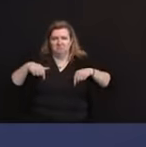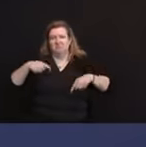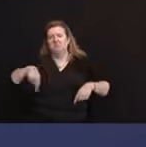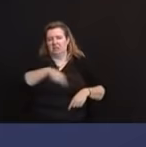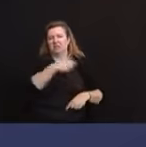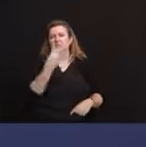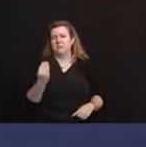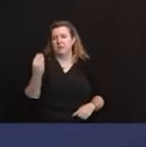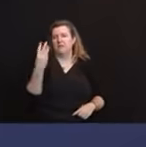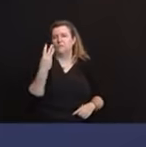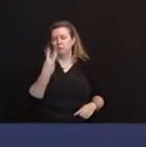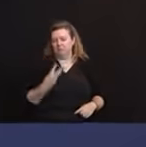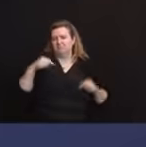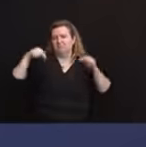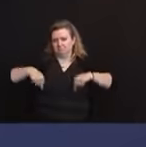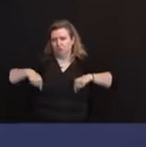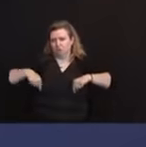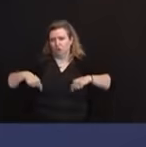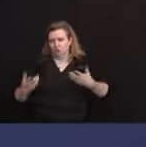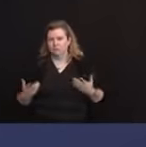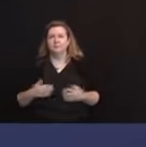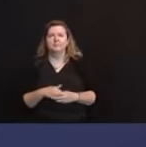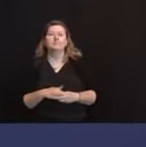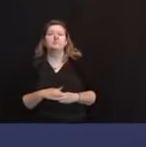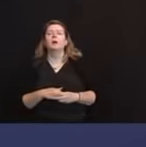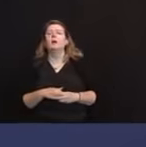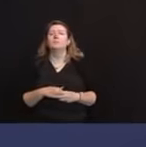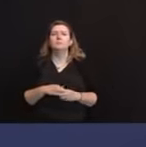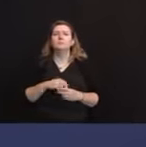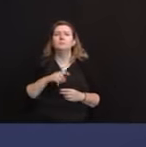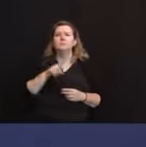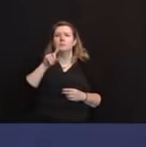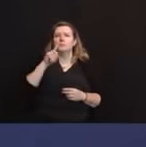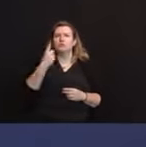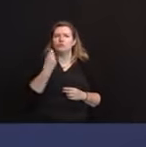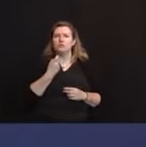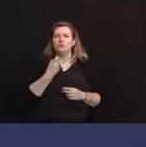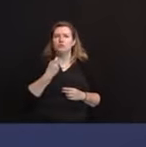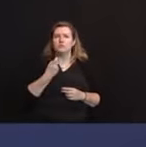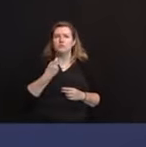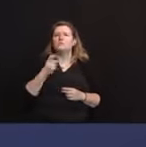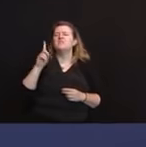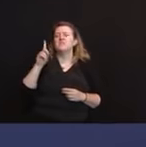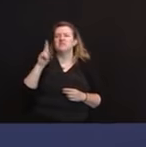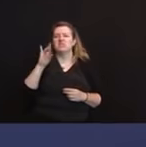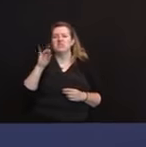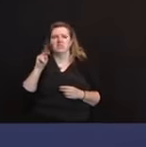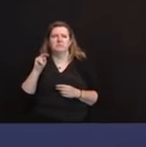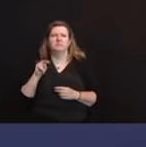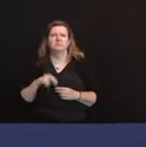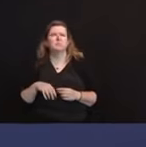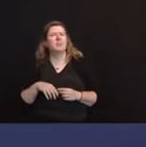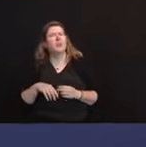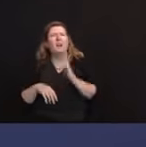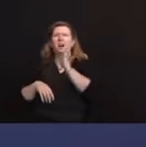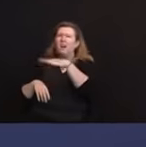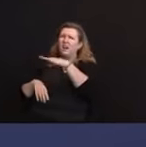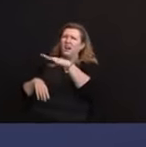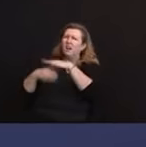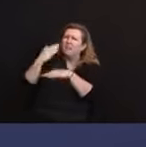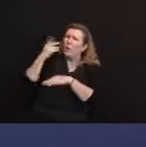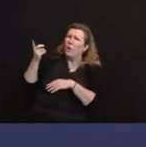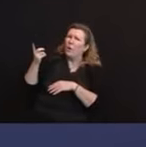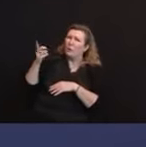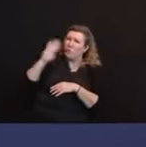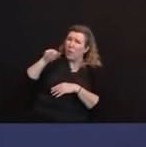Were you aware that your office helped devise penalties early in the pandemic at veterans homes if staff wore masks without permission?